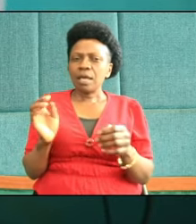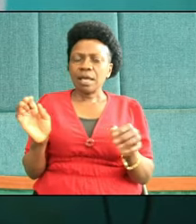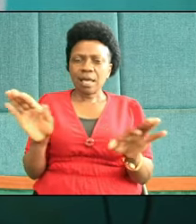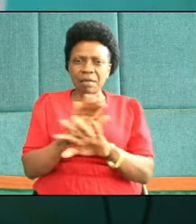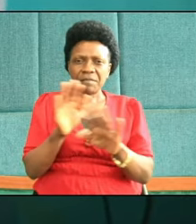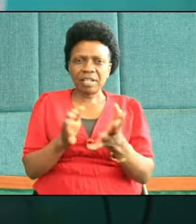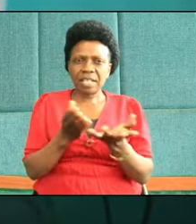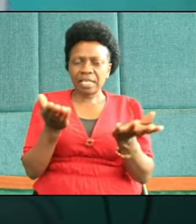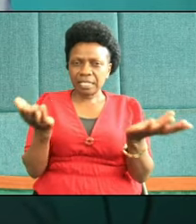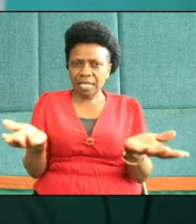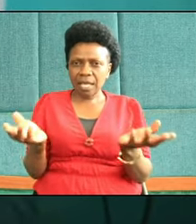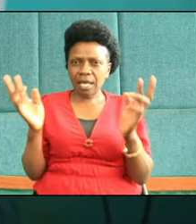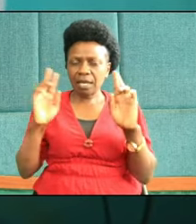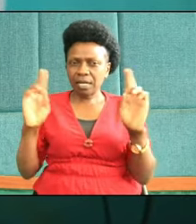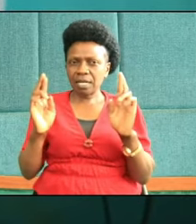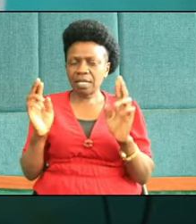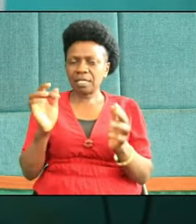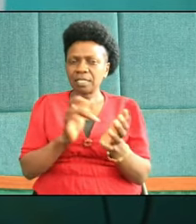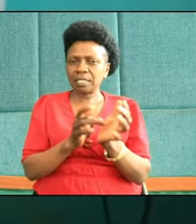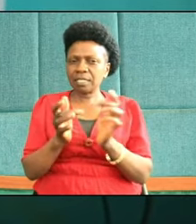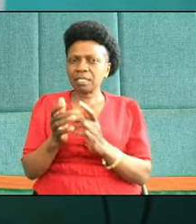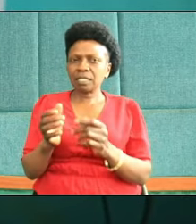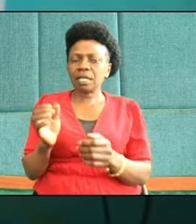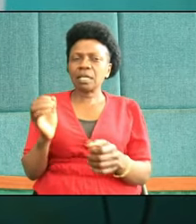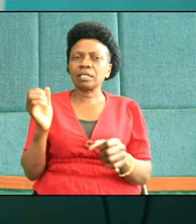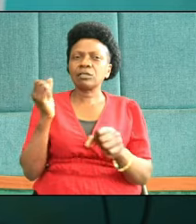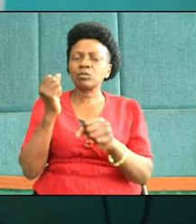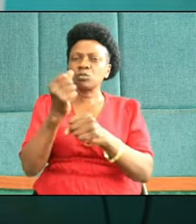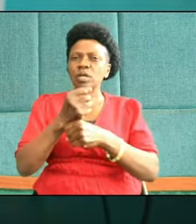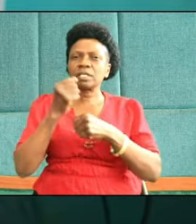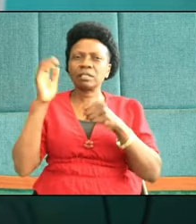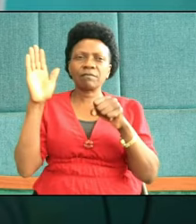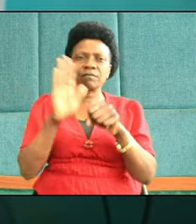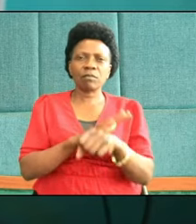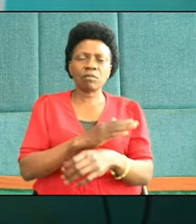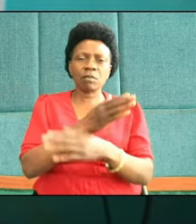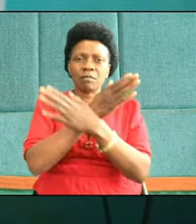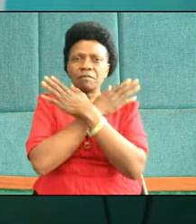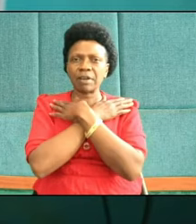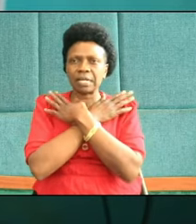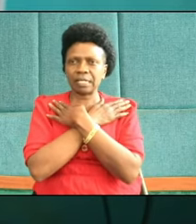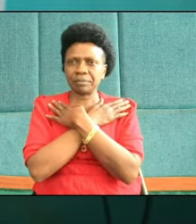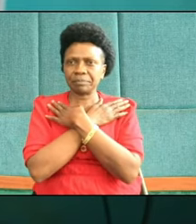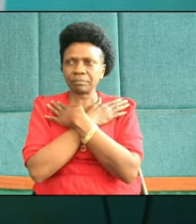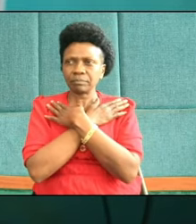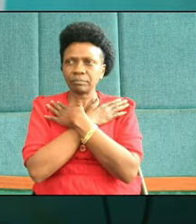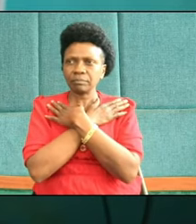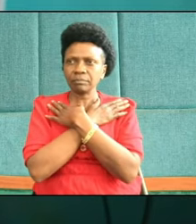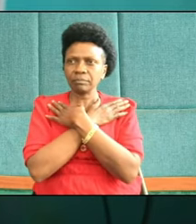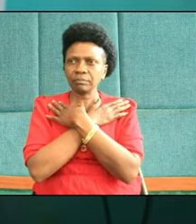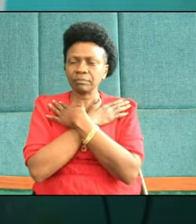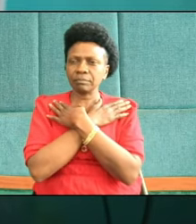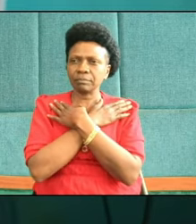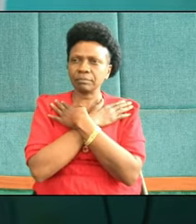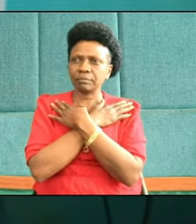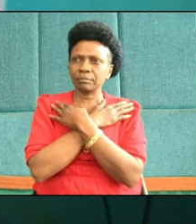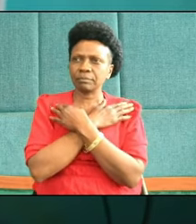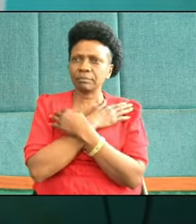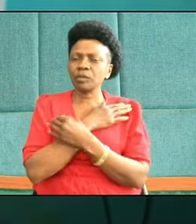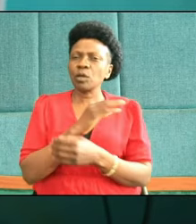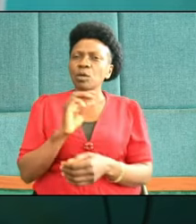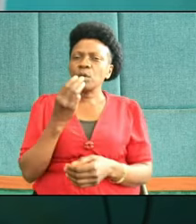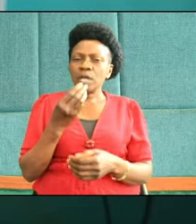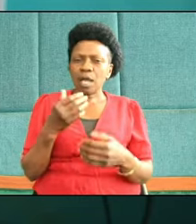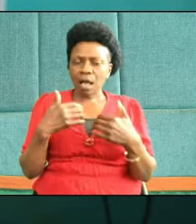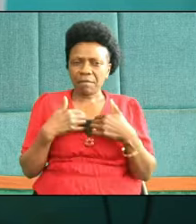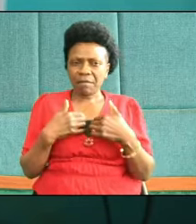Jesus is a very trusted friend. Indeed, we may be struggling with life, becoming helpless and hopeless.